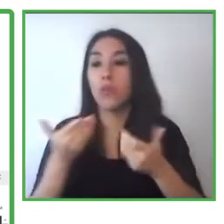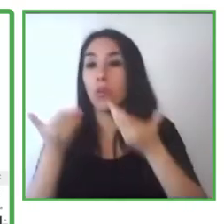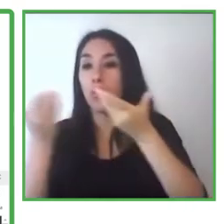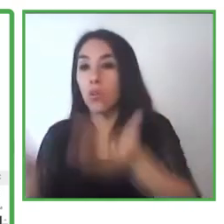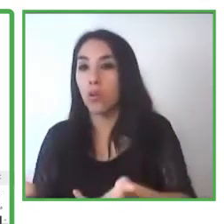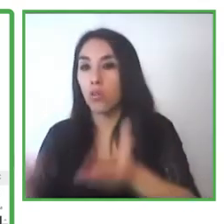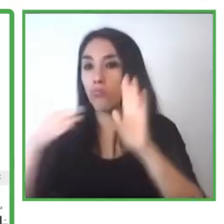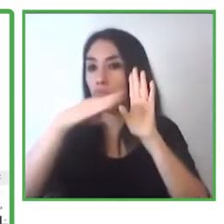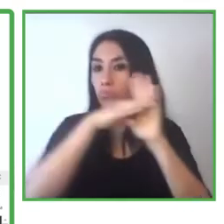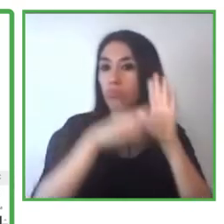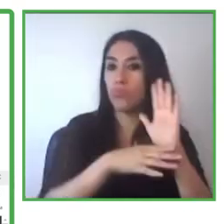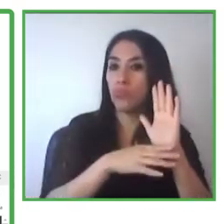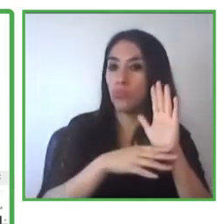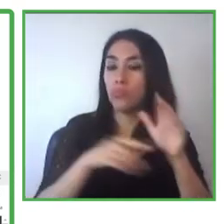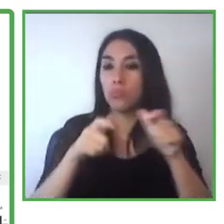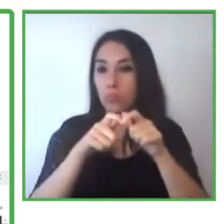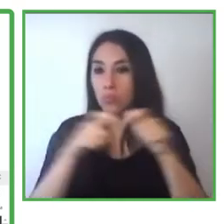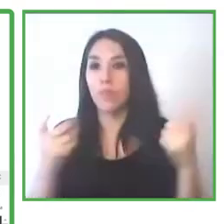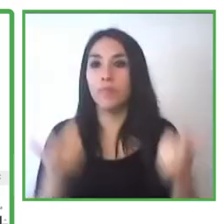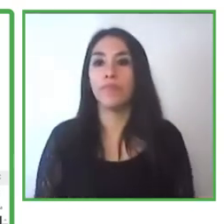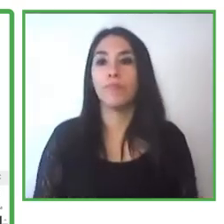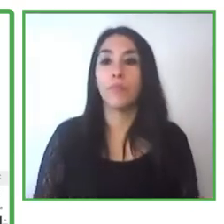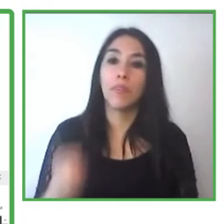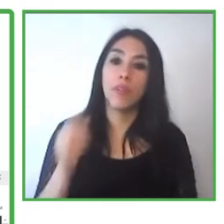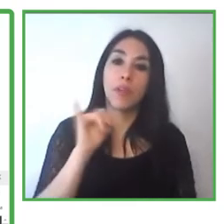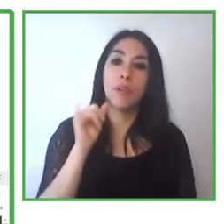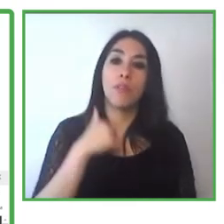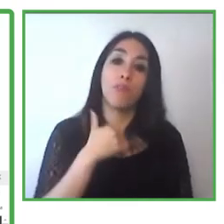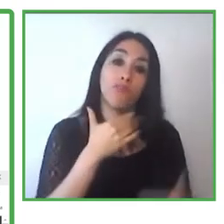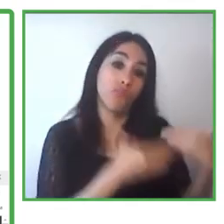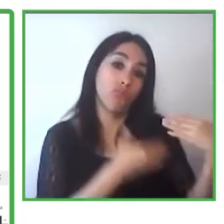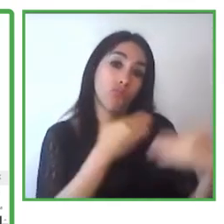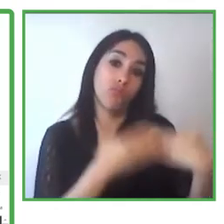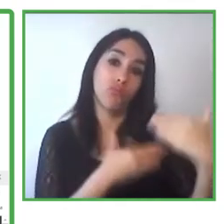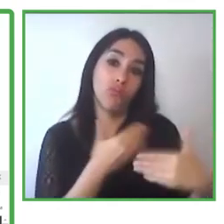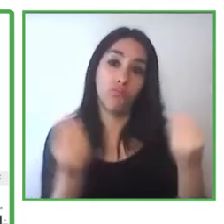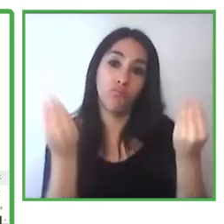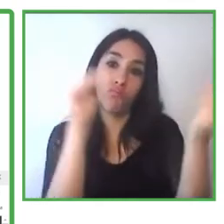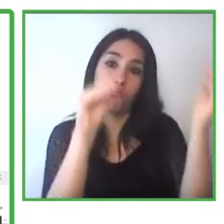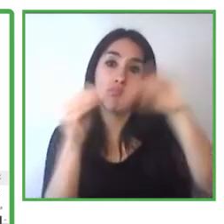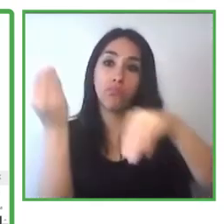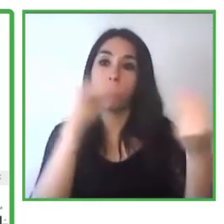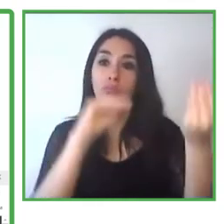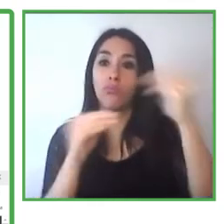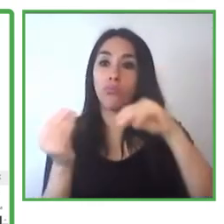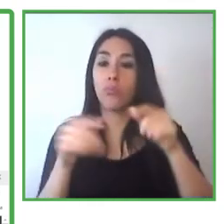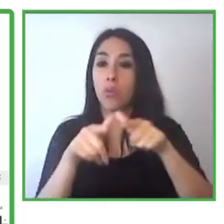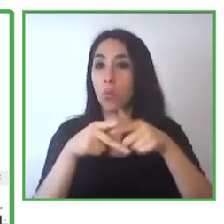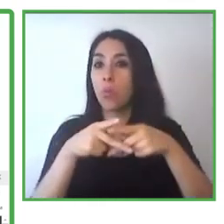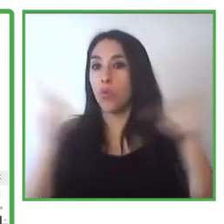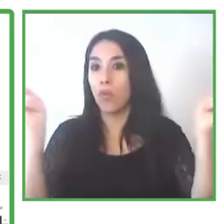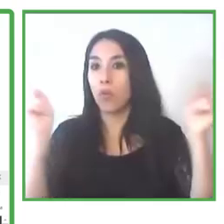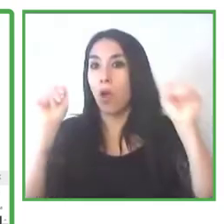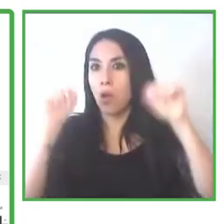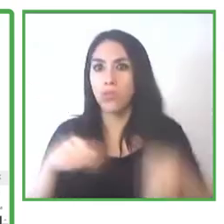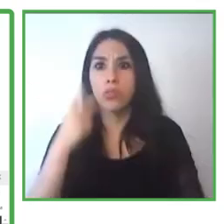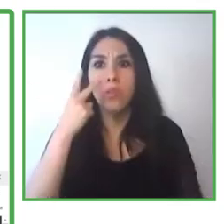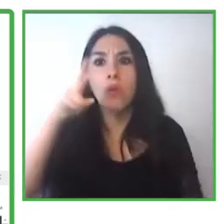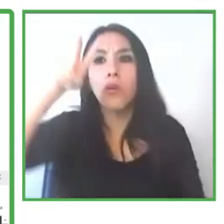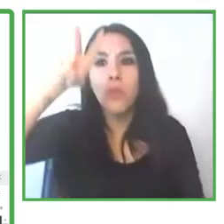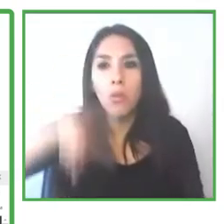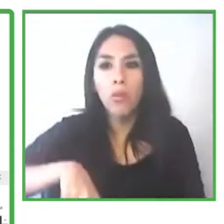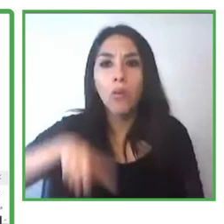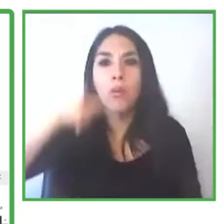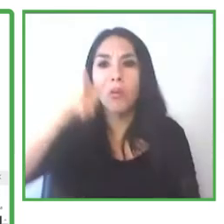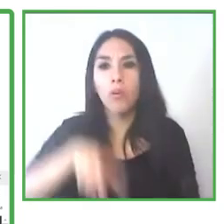publish them, and we share everything that we do. do the follow-up, and well, definitely we are going to generate the indicators